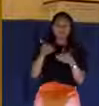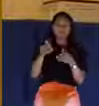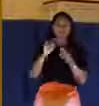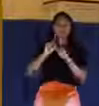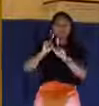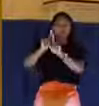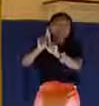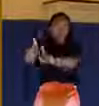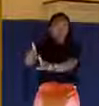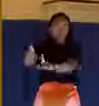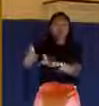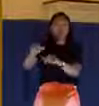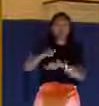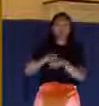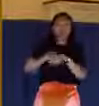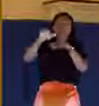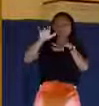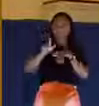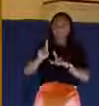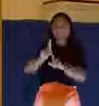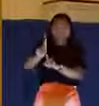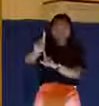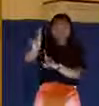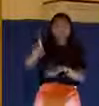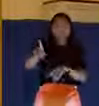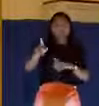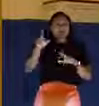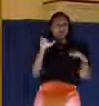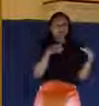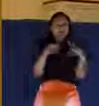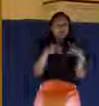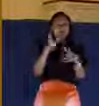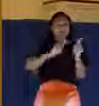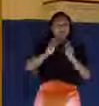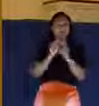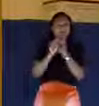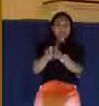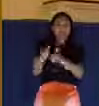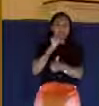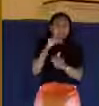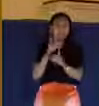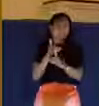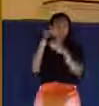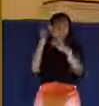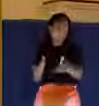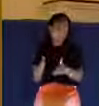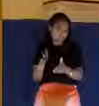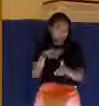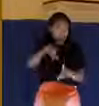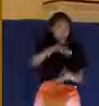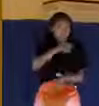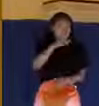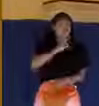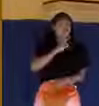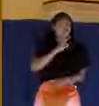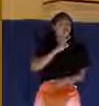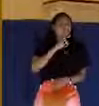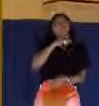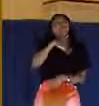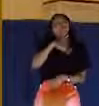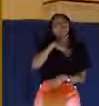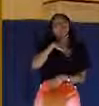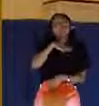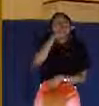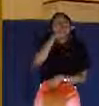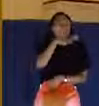There's a group of women. These are not disciples. These are devout women of Jerusalem who would come at these executions, and they would wail over the people